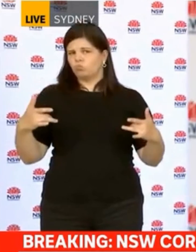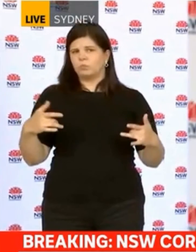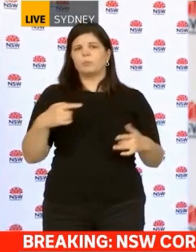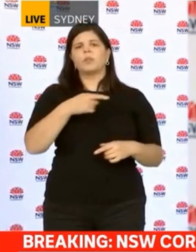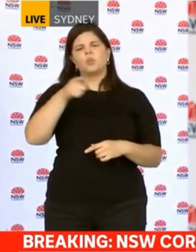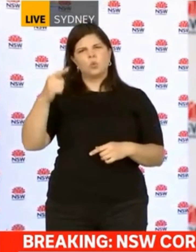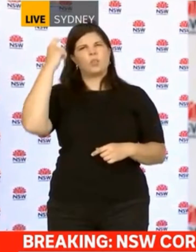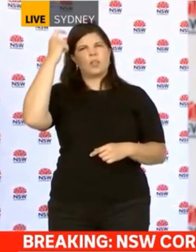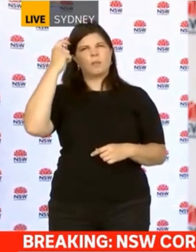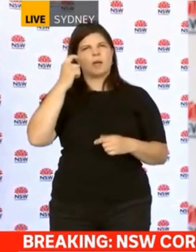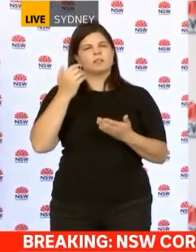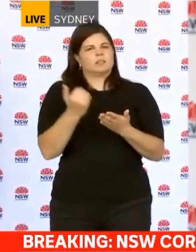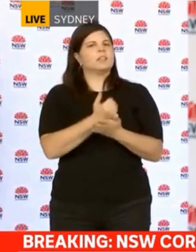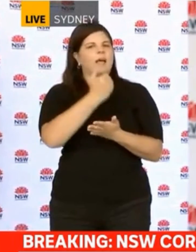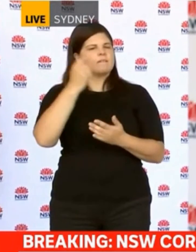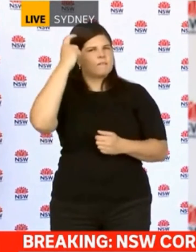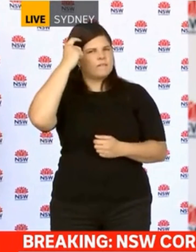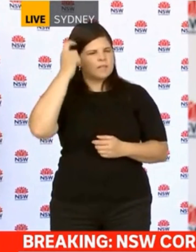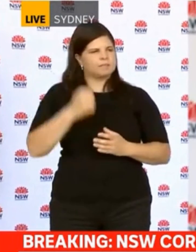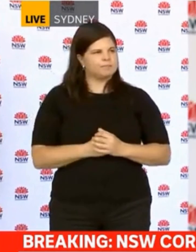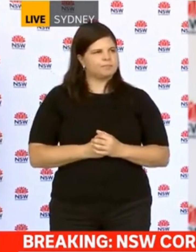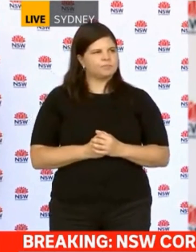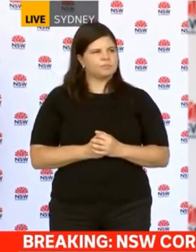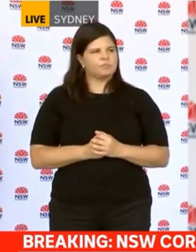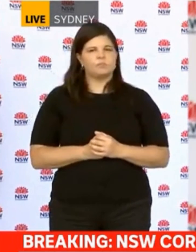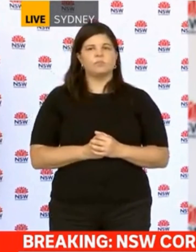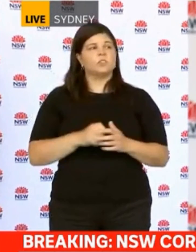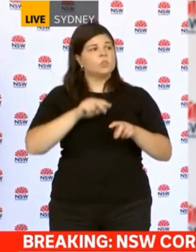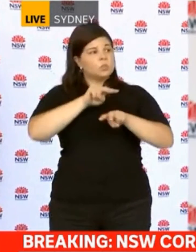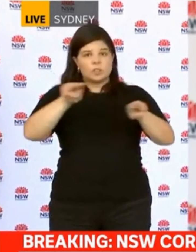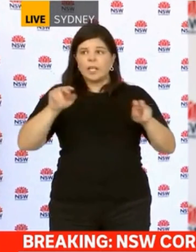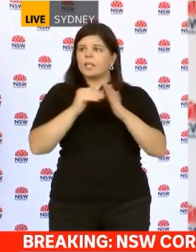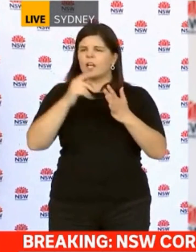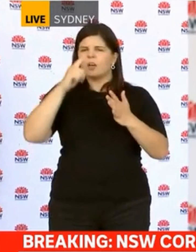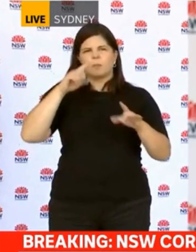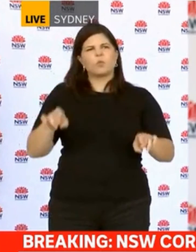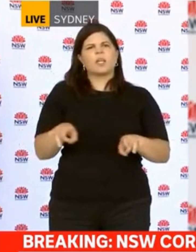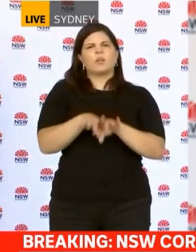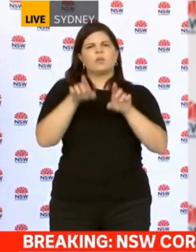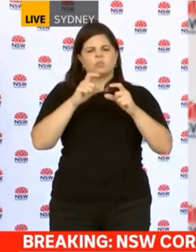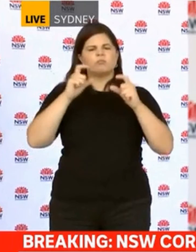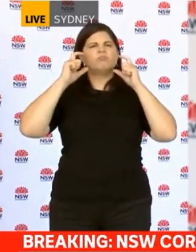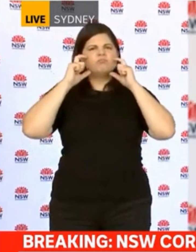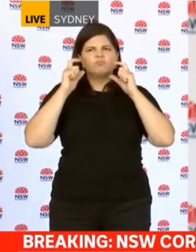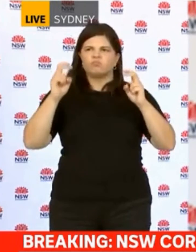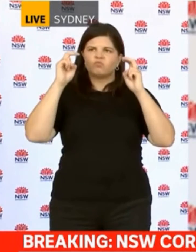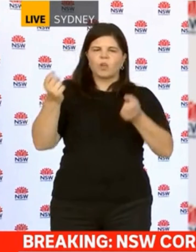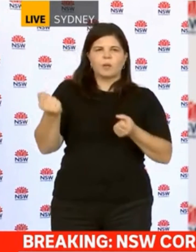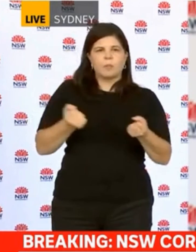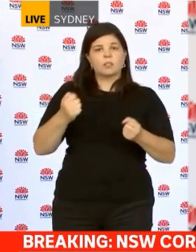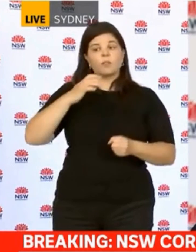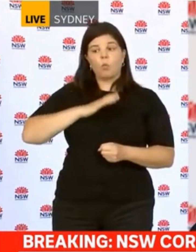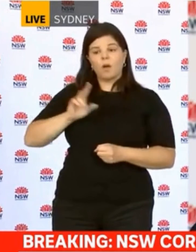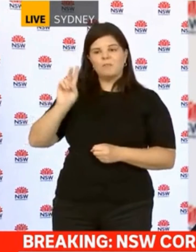place, which the community is now getting used to, including wearing masks on public transport, help us manage people going back to work in the office if that's what they